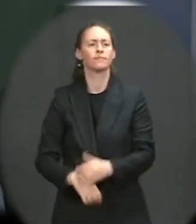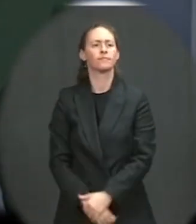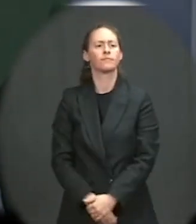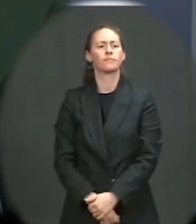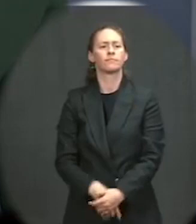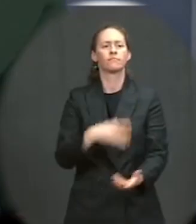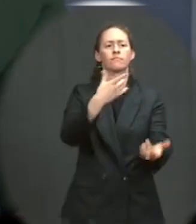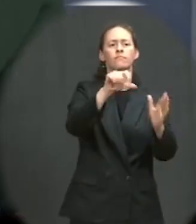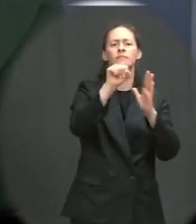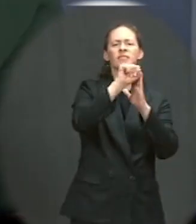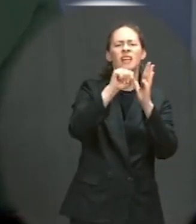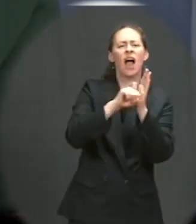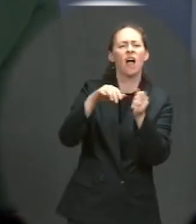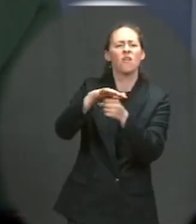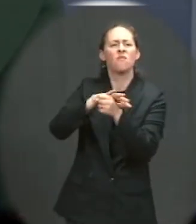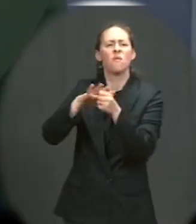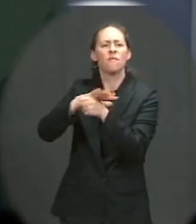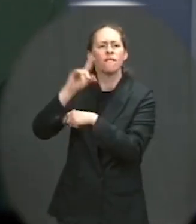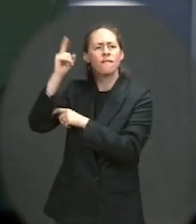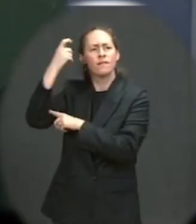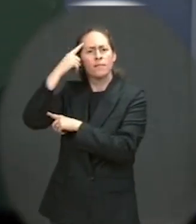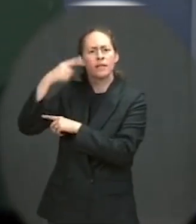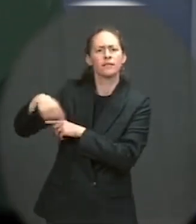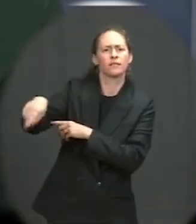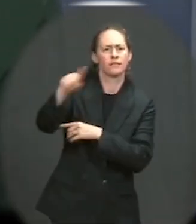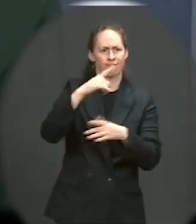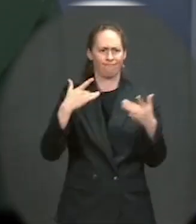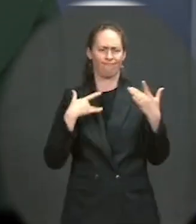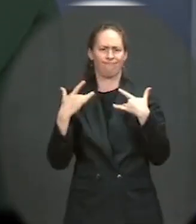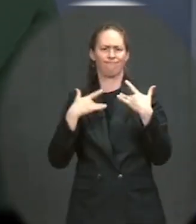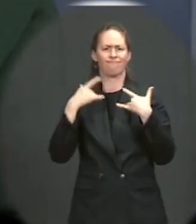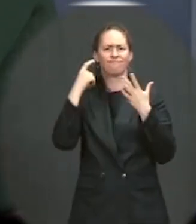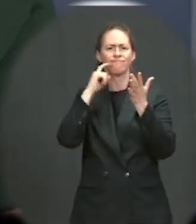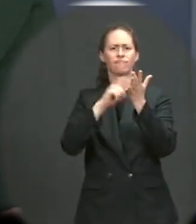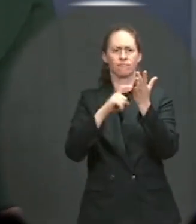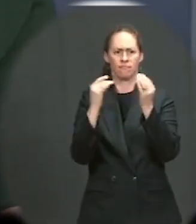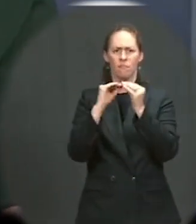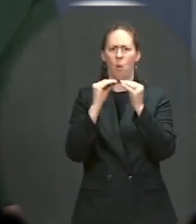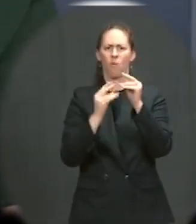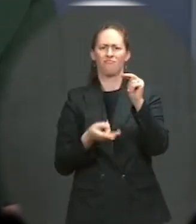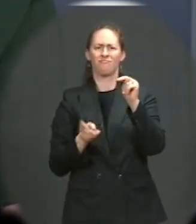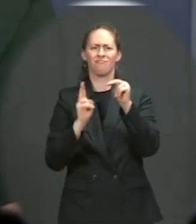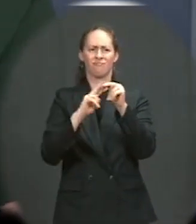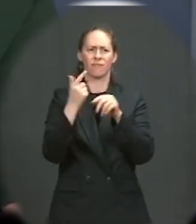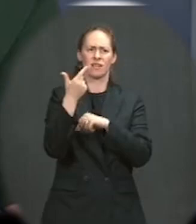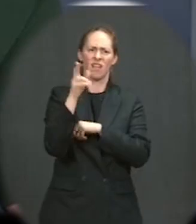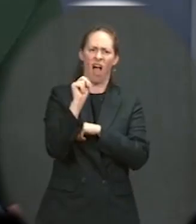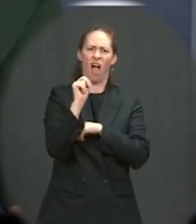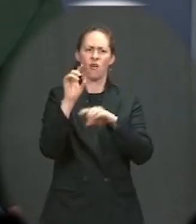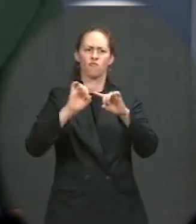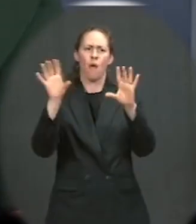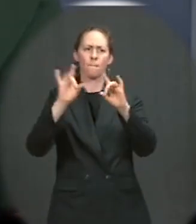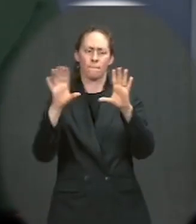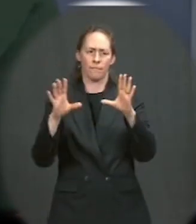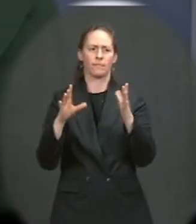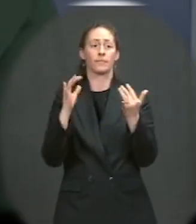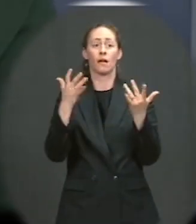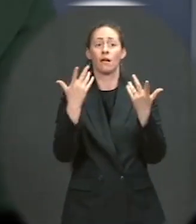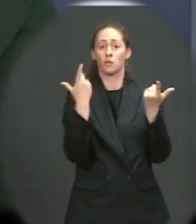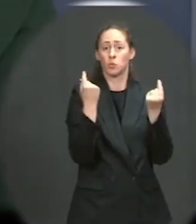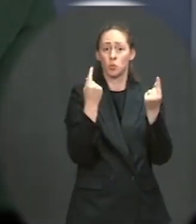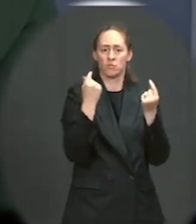violent crime in their communities through the historic funding levels in the American Rescue Plan. Today's strategy builds on